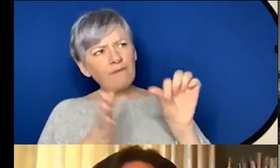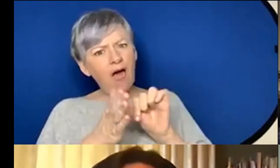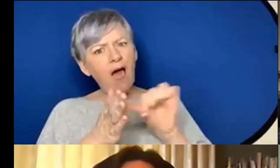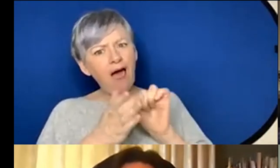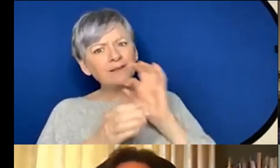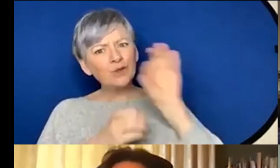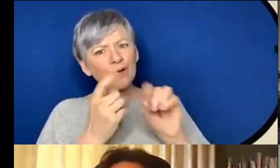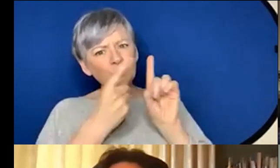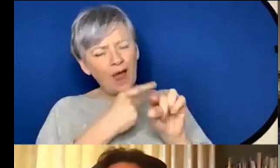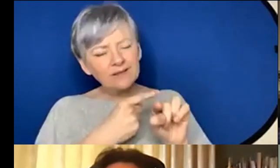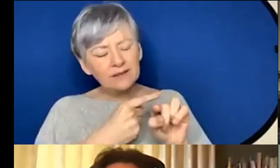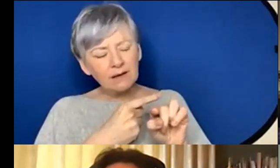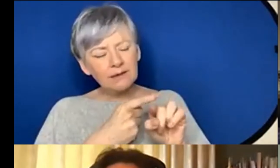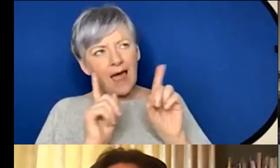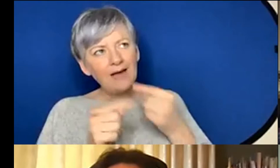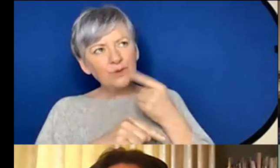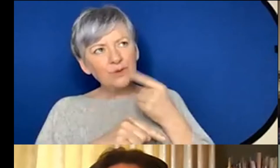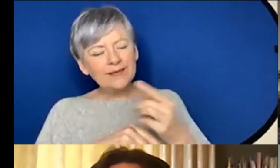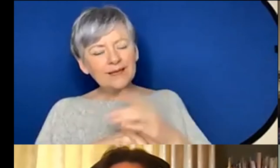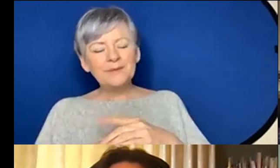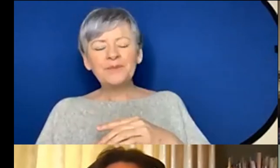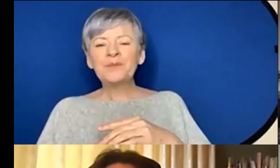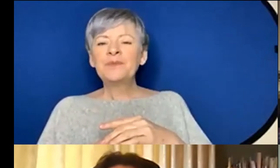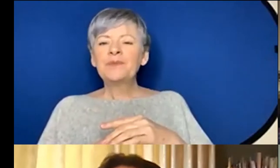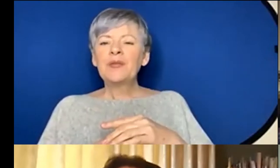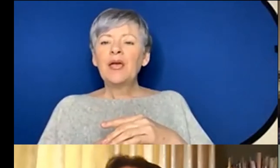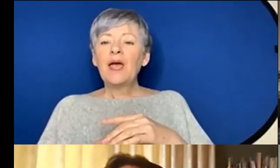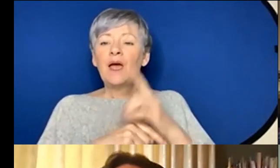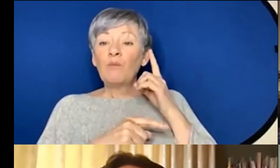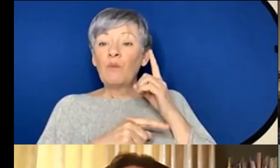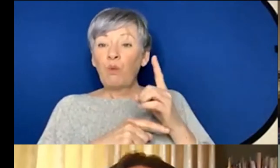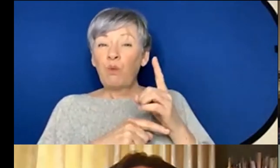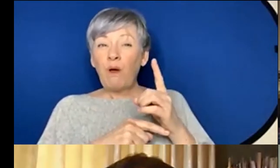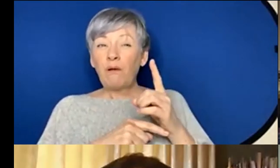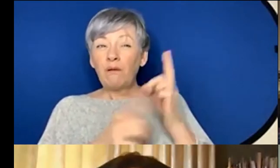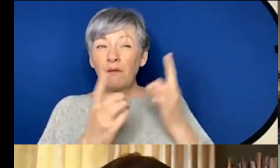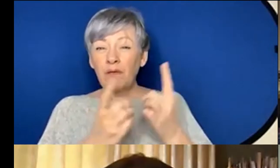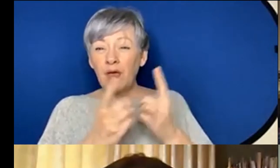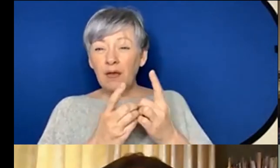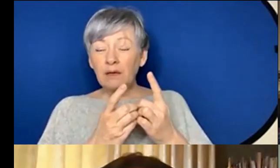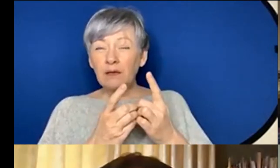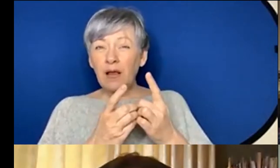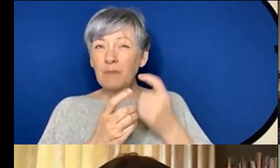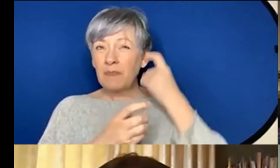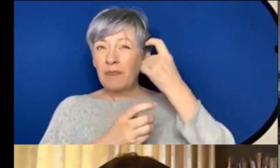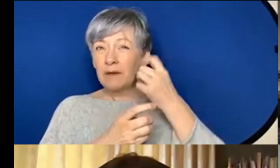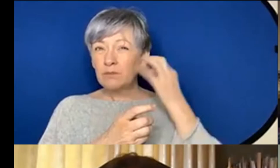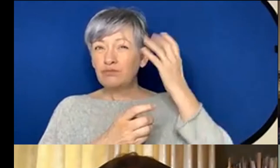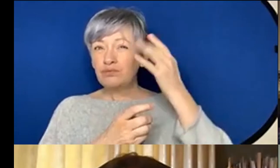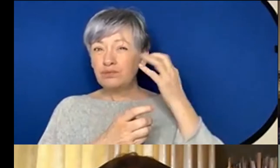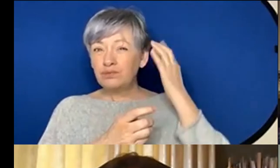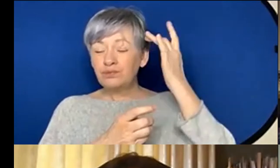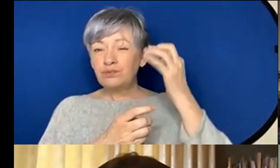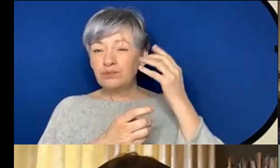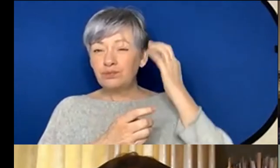but um yeah I think one thing that has I have been thinking about over um for a while is um just about